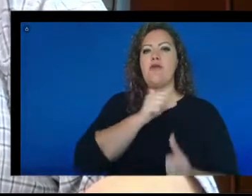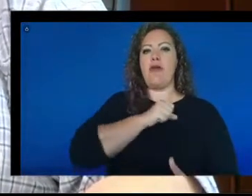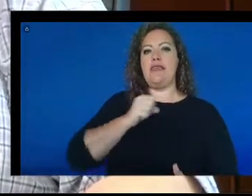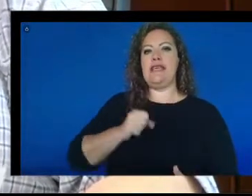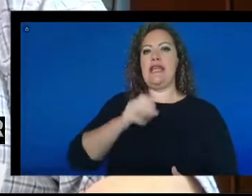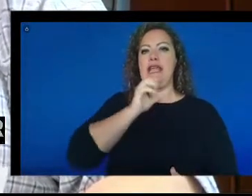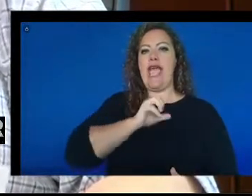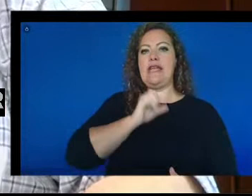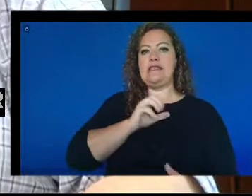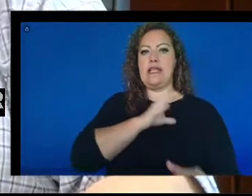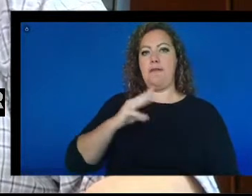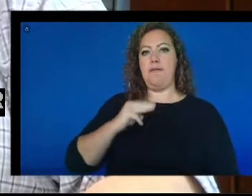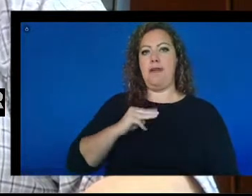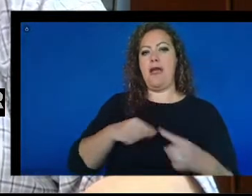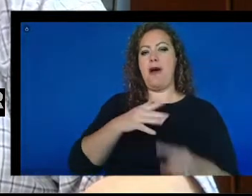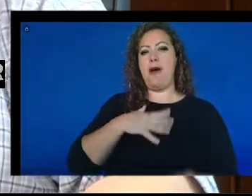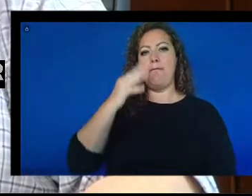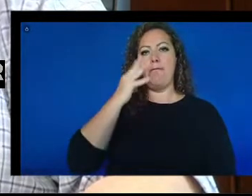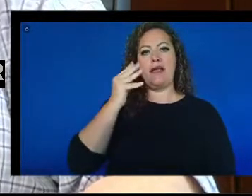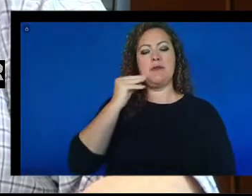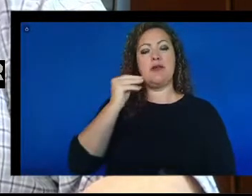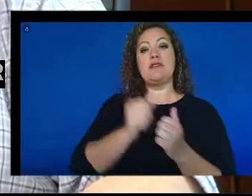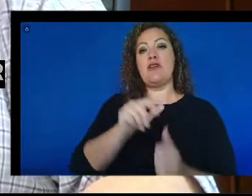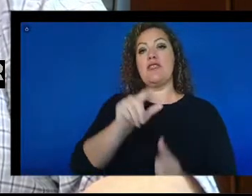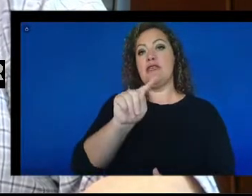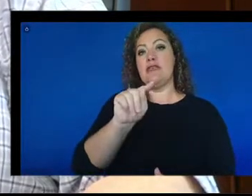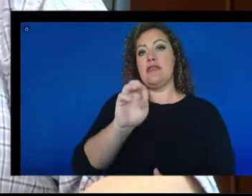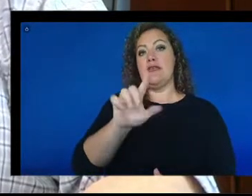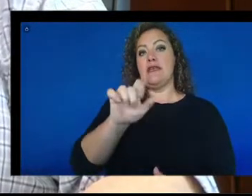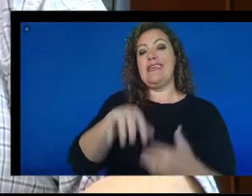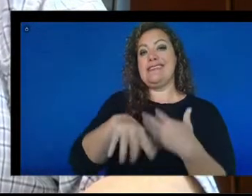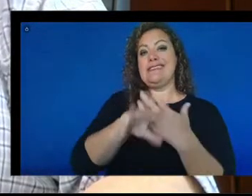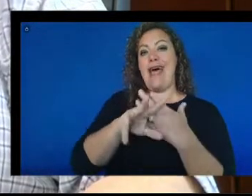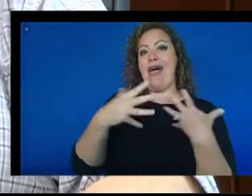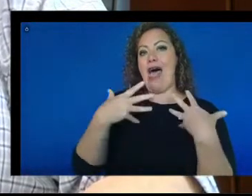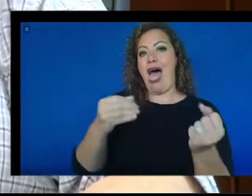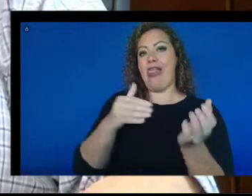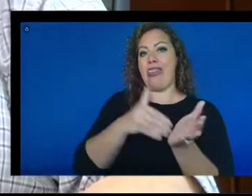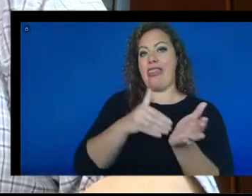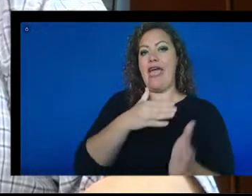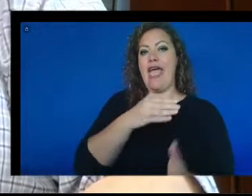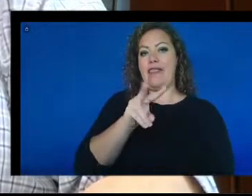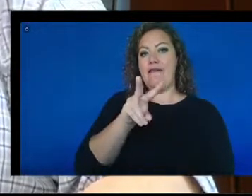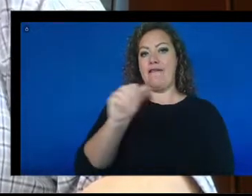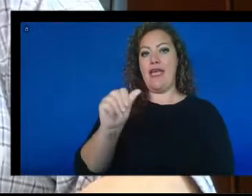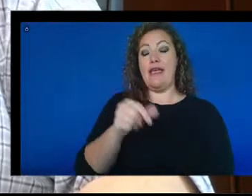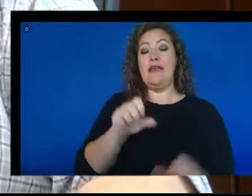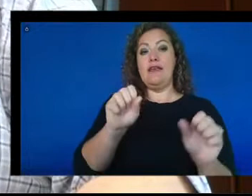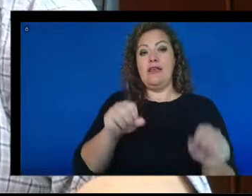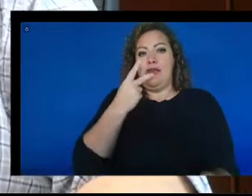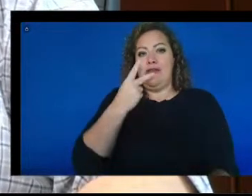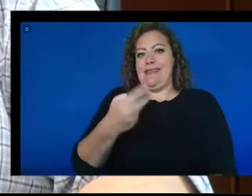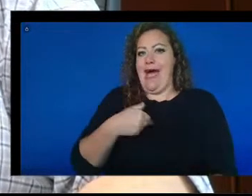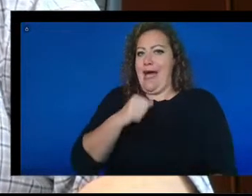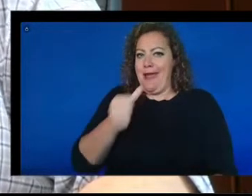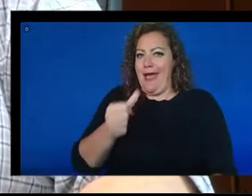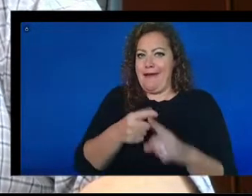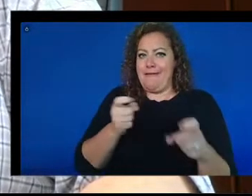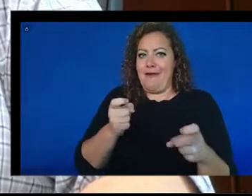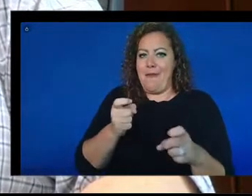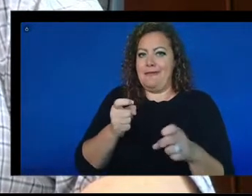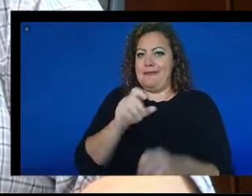about my experience with telehealth and the VA. You probably could tell that I am not a native of South Carolina.